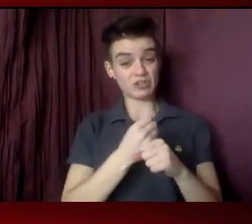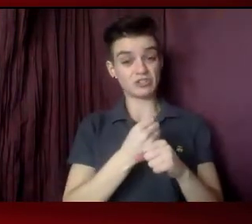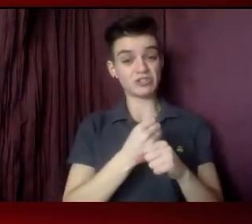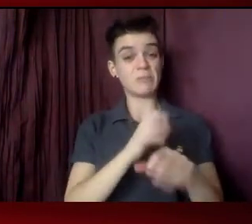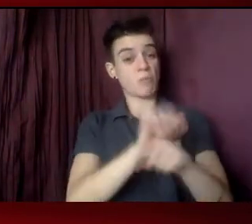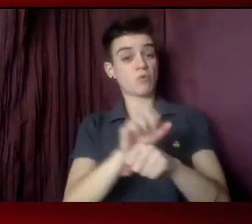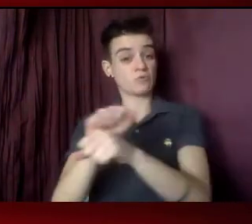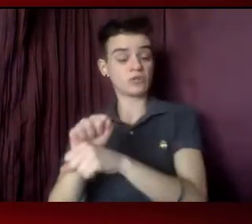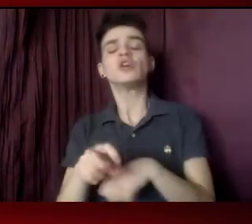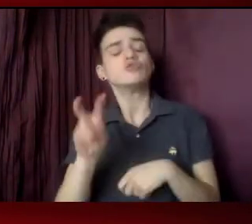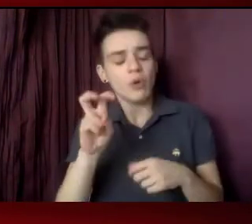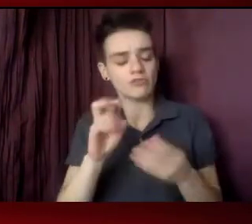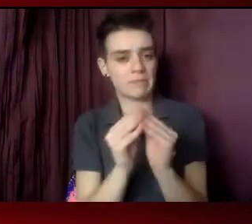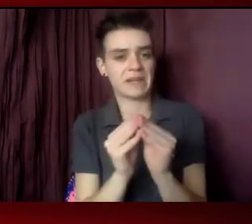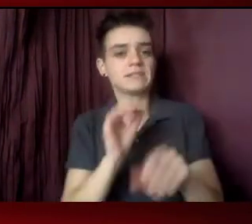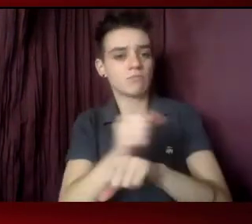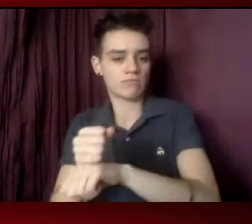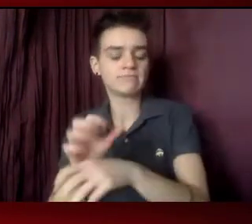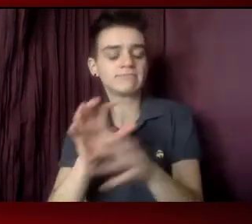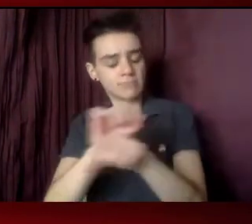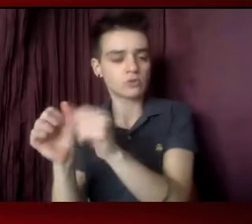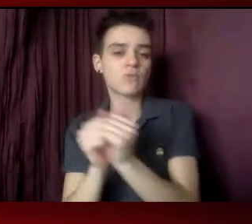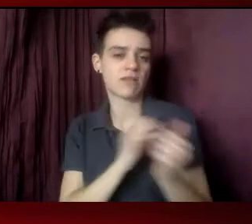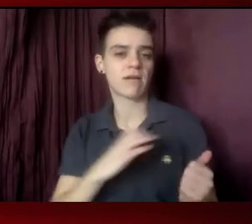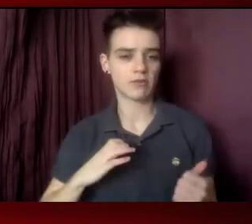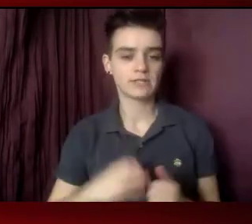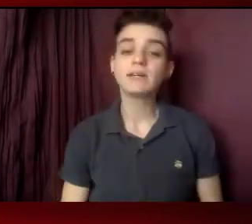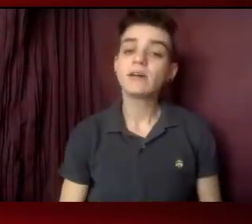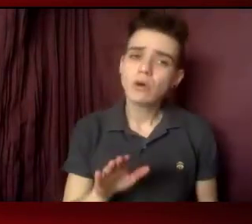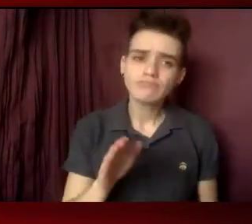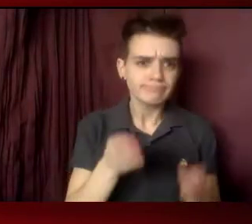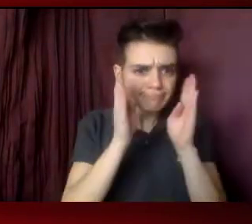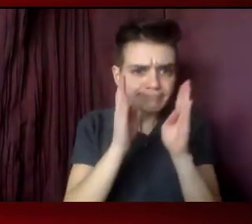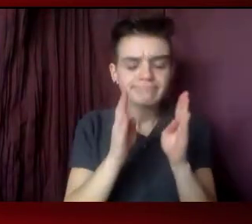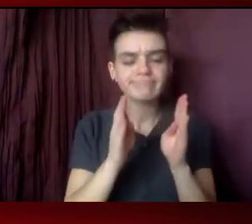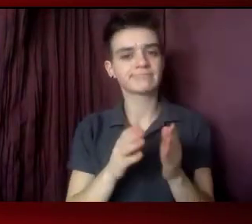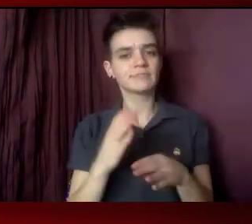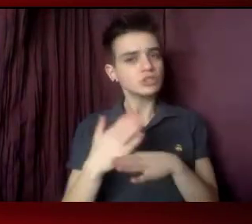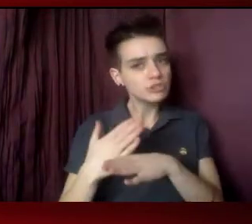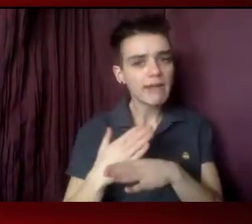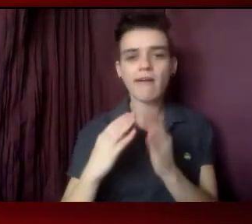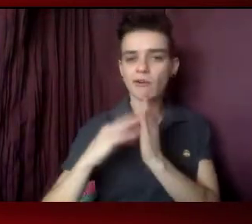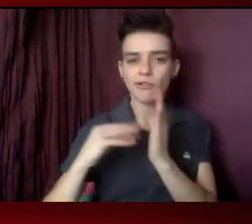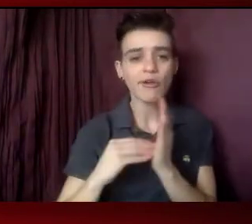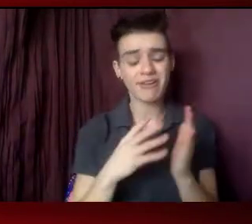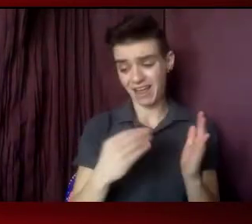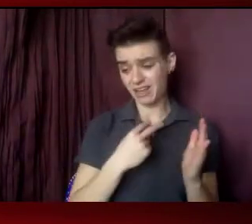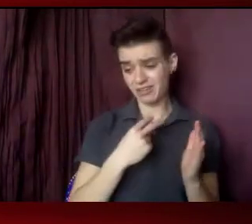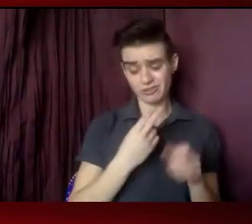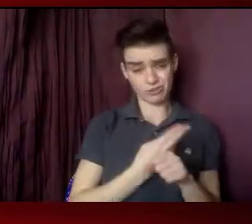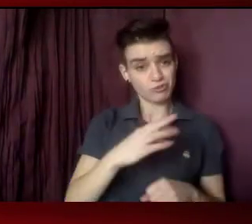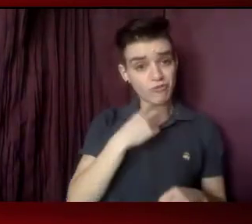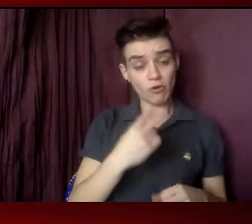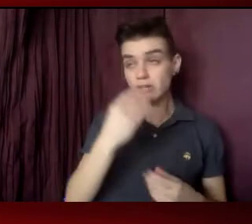So let's listen today and learn and share, and then let's use our voices to tell the Congress and the administration